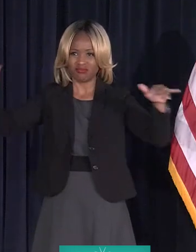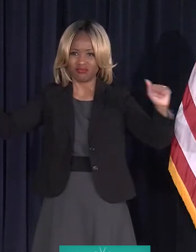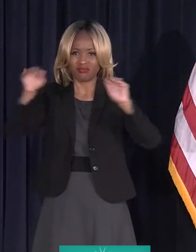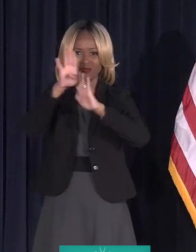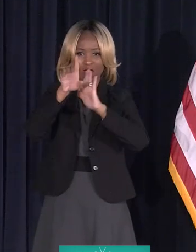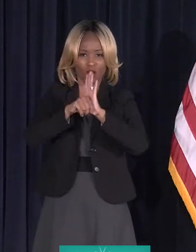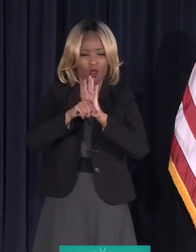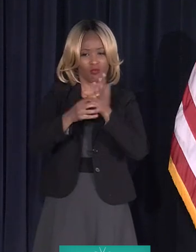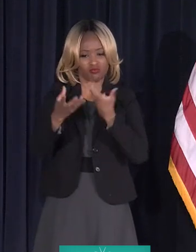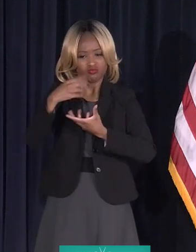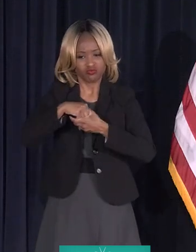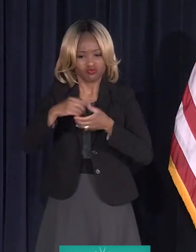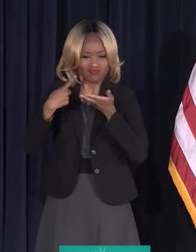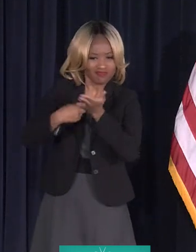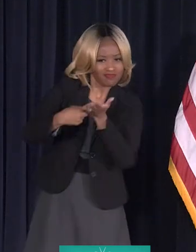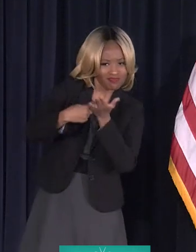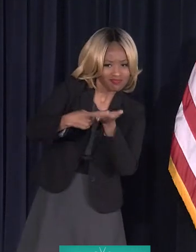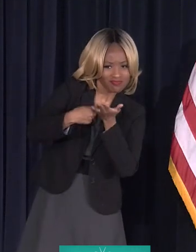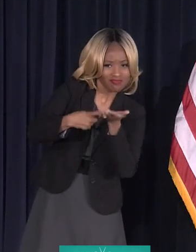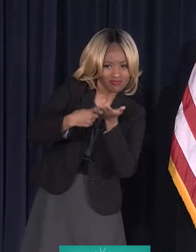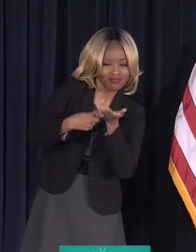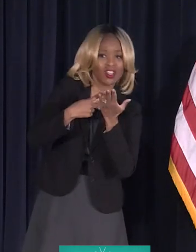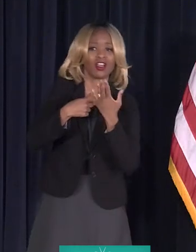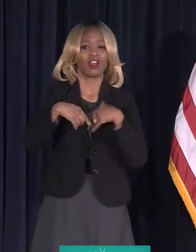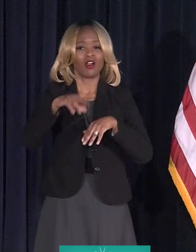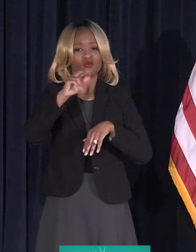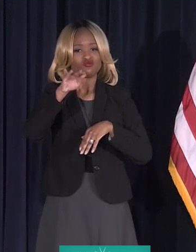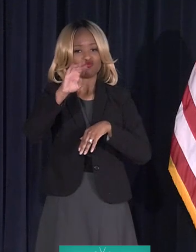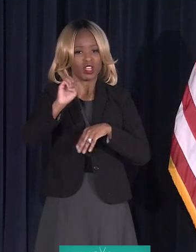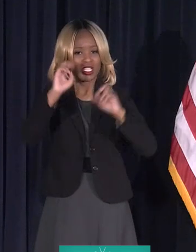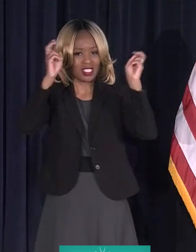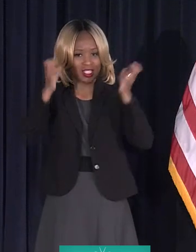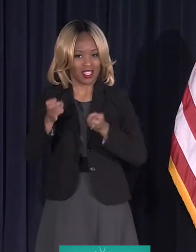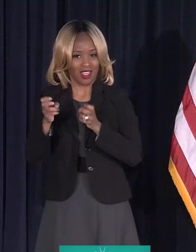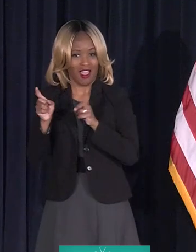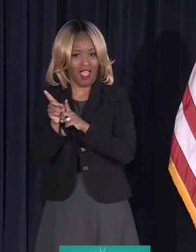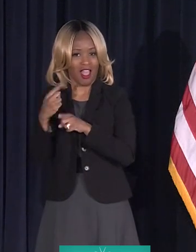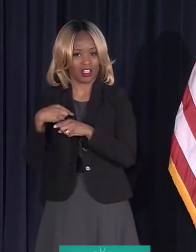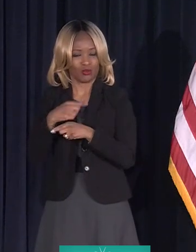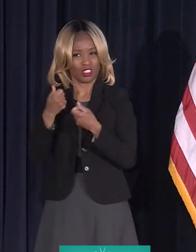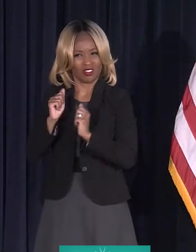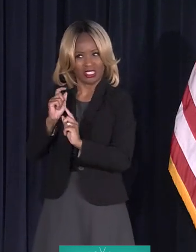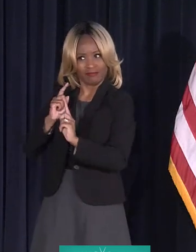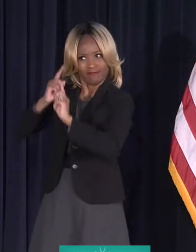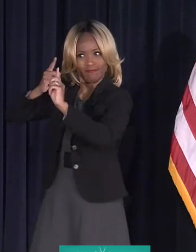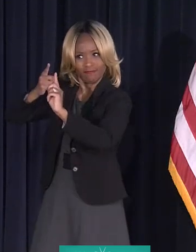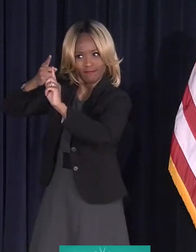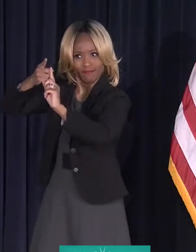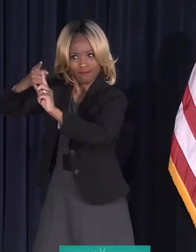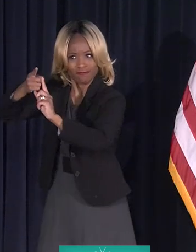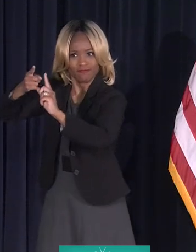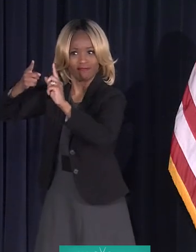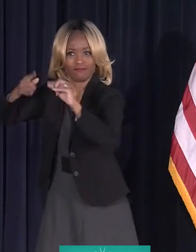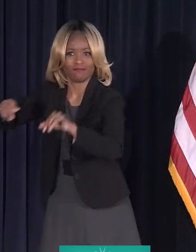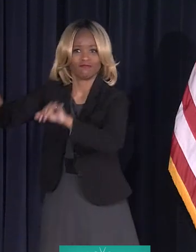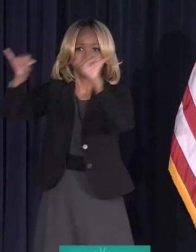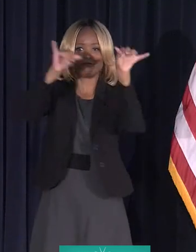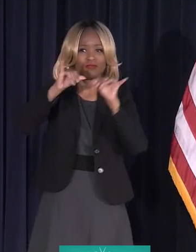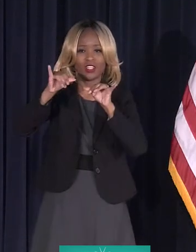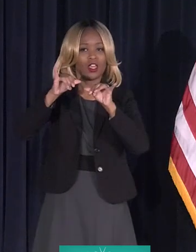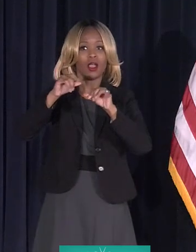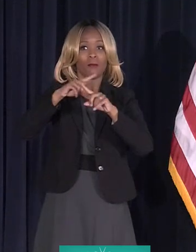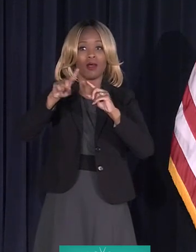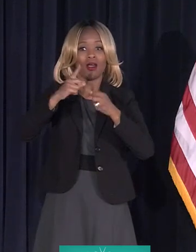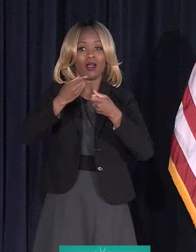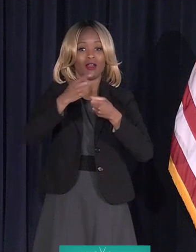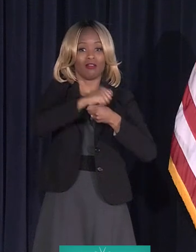dialogue about racial issues as we continue to move toward equity. This series took a halt during COVID-19,